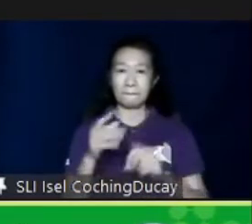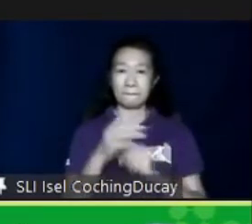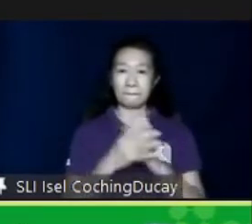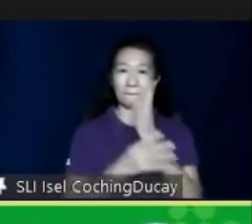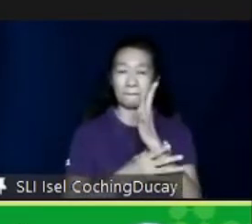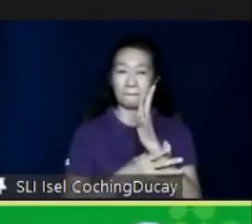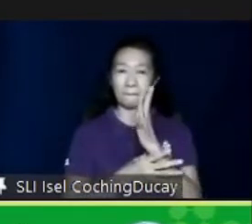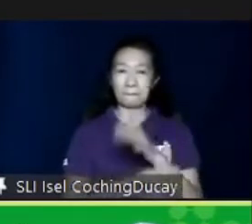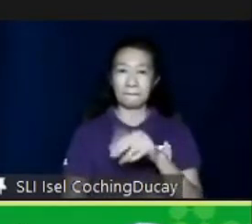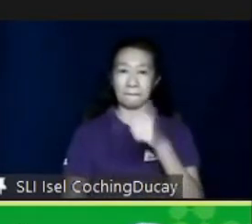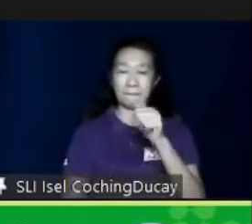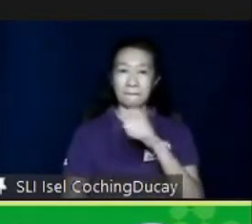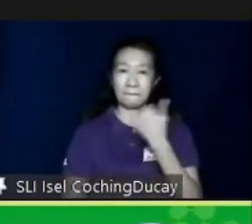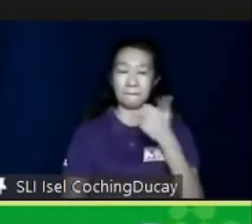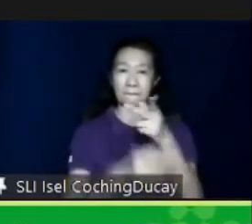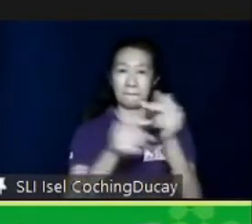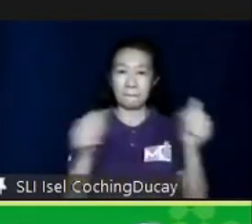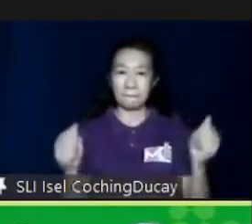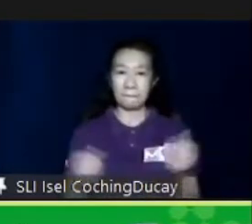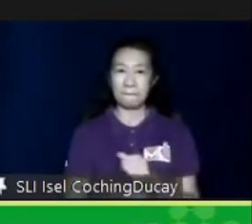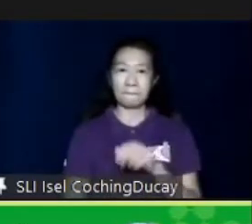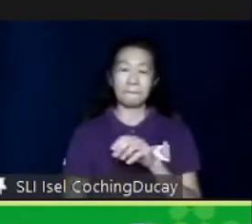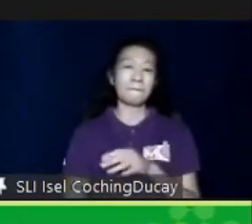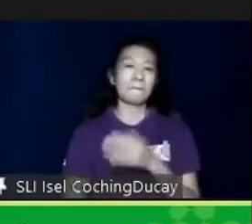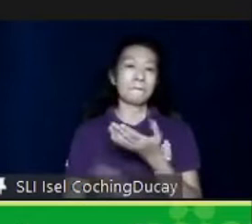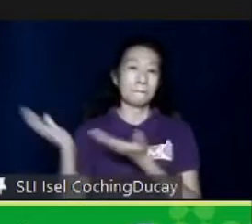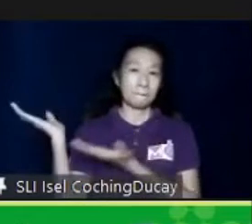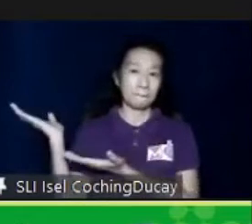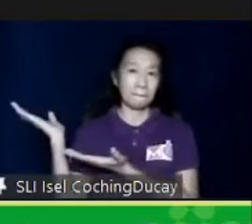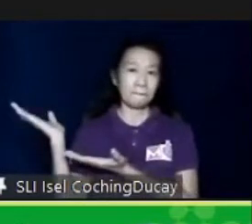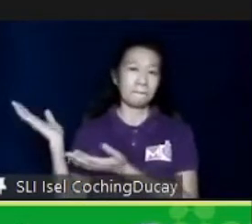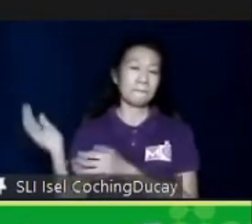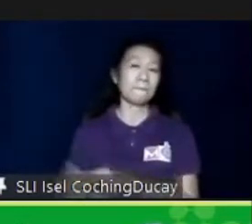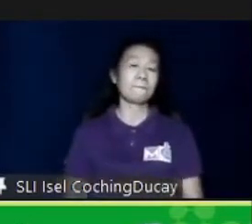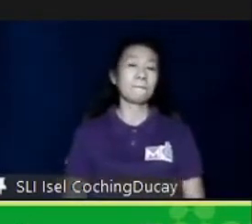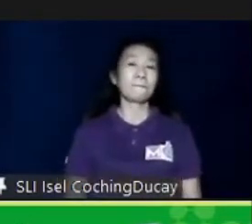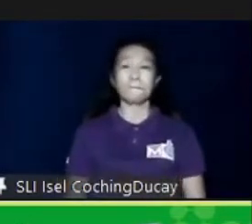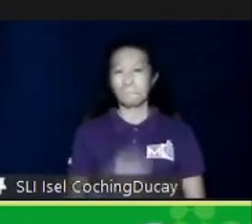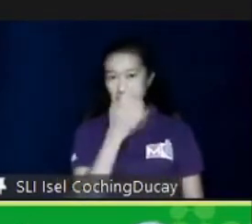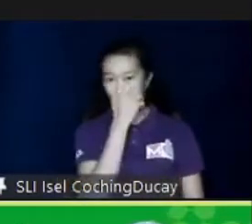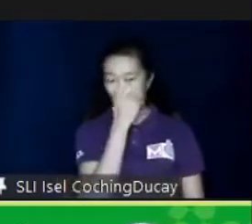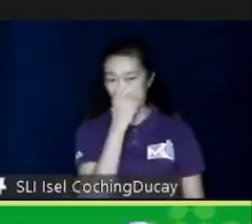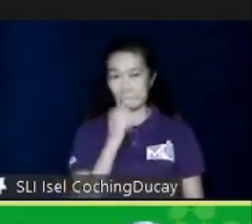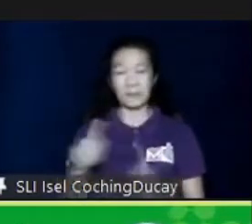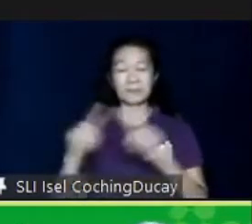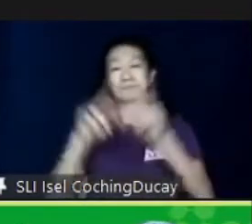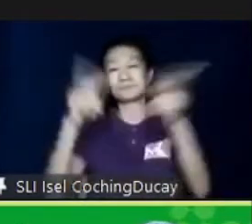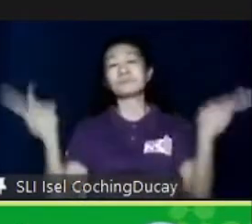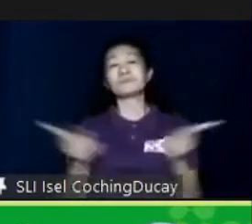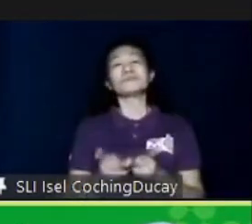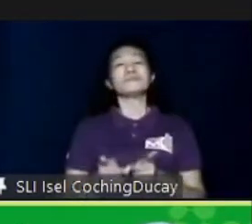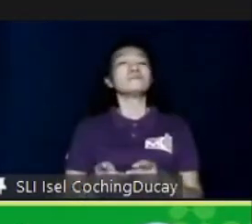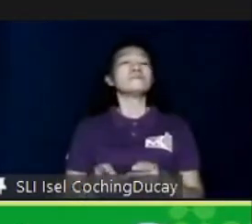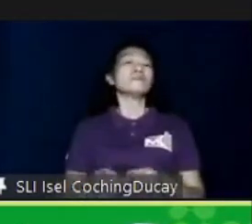10 other areas, which is Benguet, Cavite, Cebu, Davao, Iloilo, Laguna, Misamis Oriental,